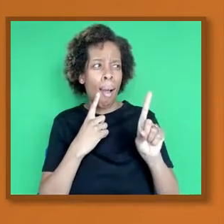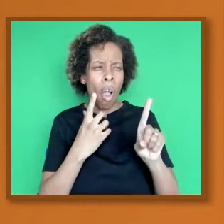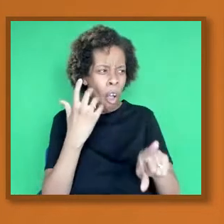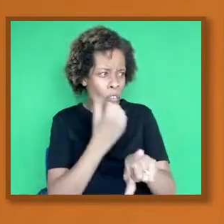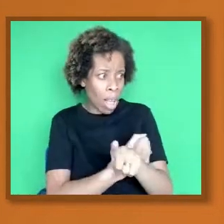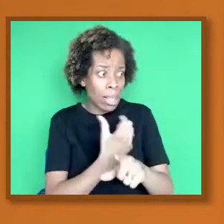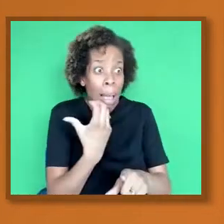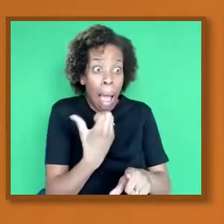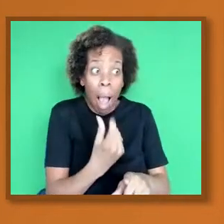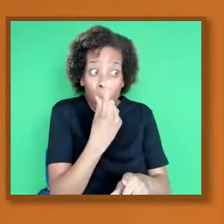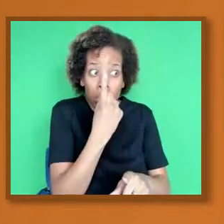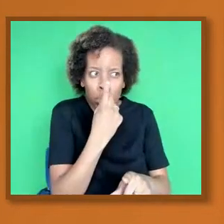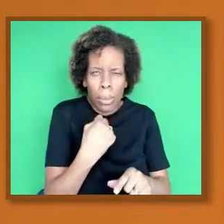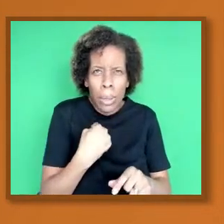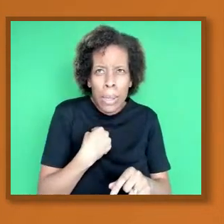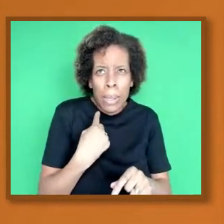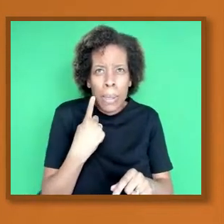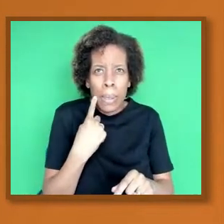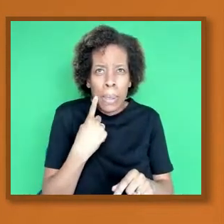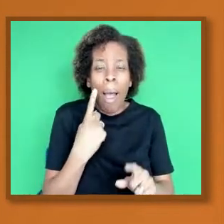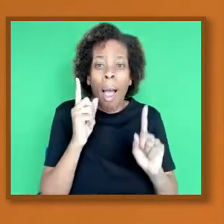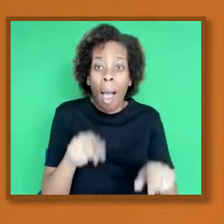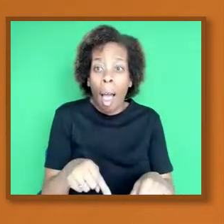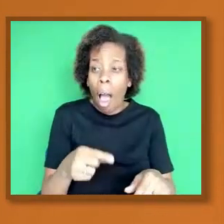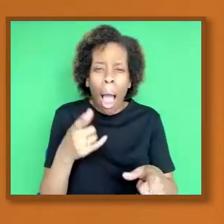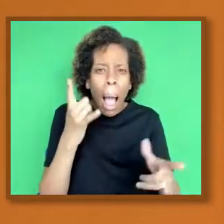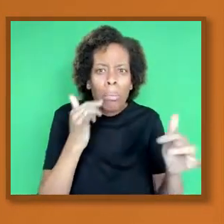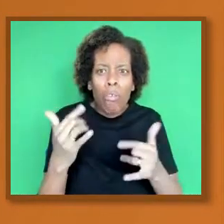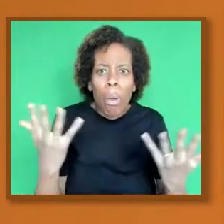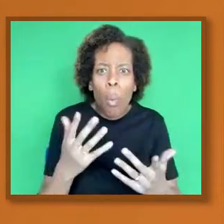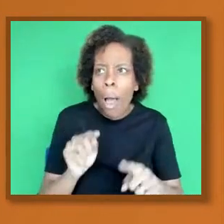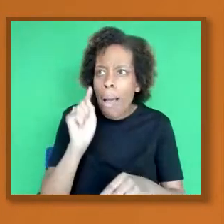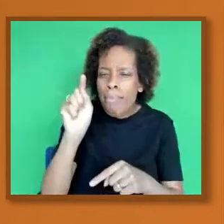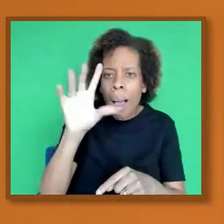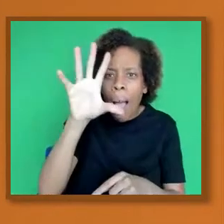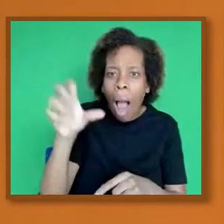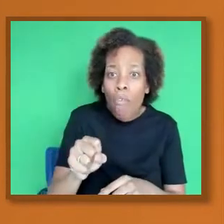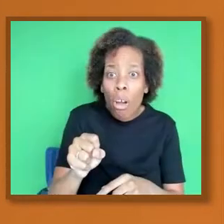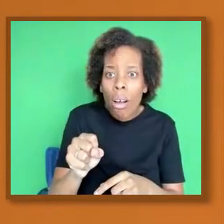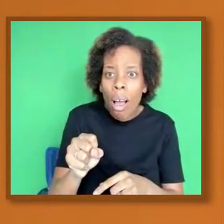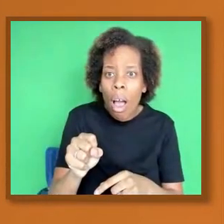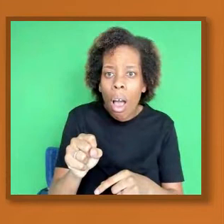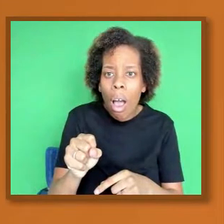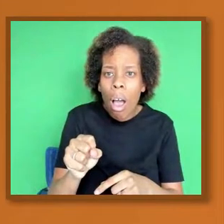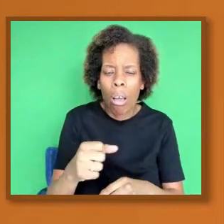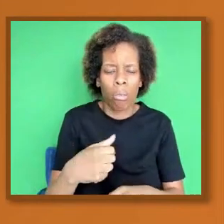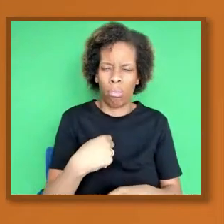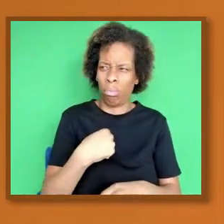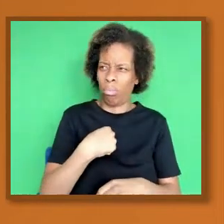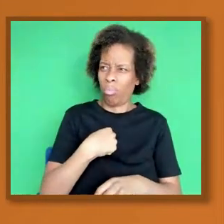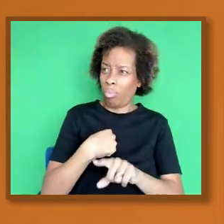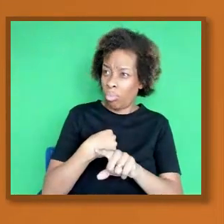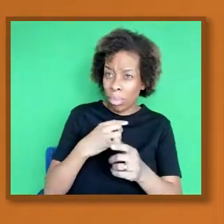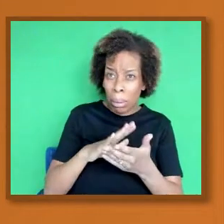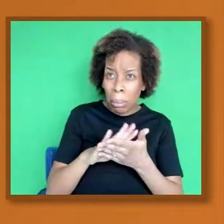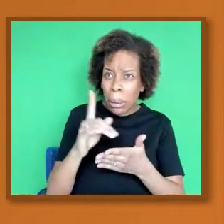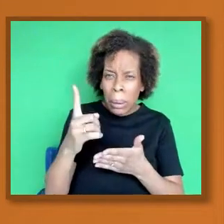doesn't work, it doesn't matter. I'm not saying that that's what they were saying, but the perception is there. So.